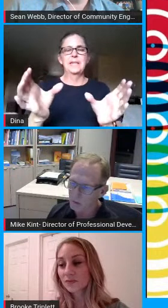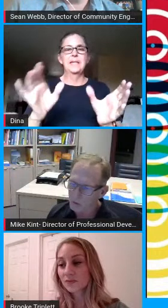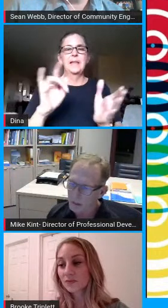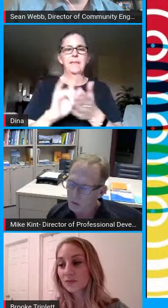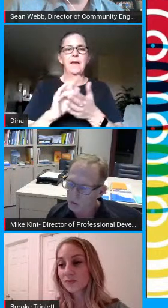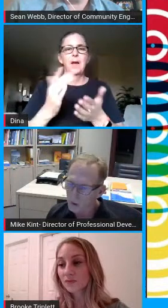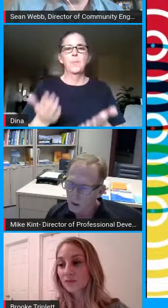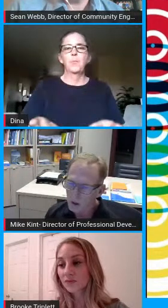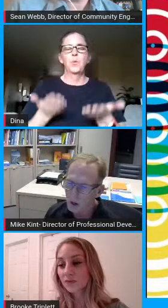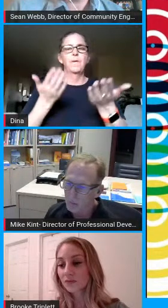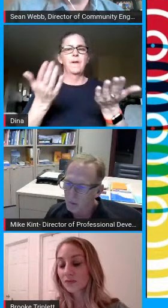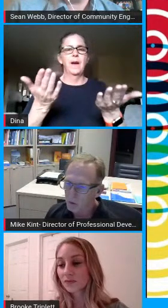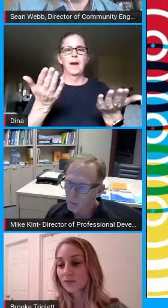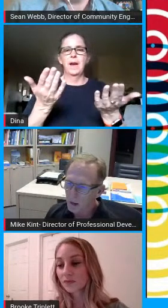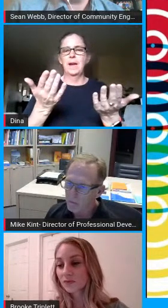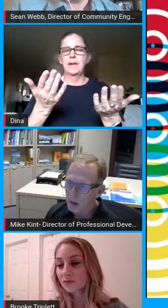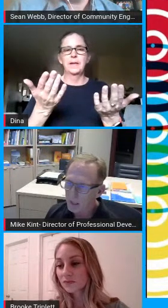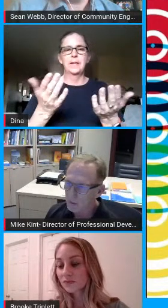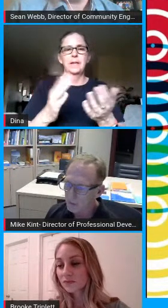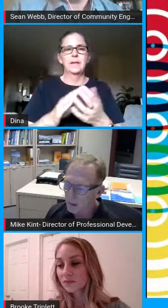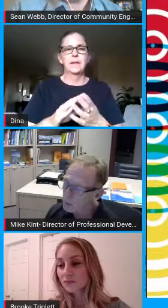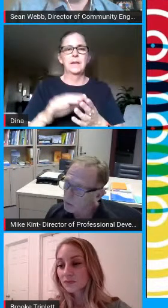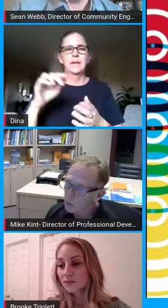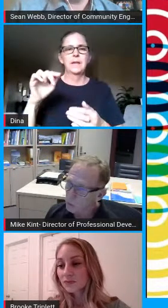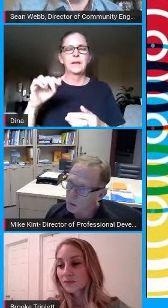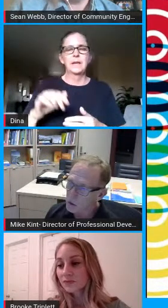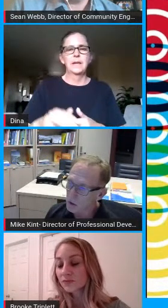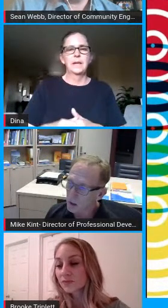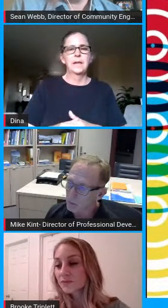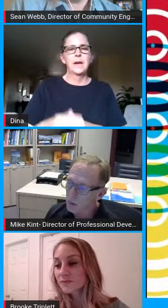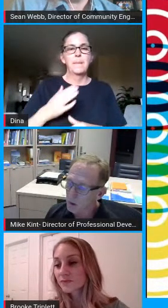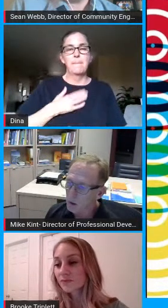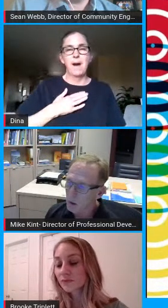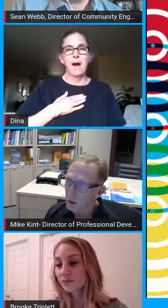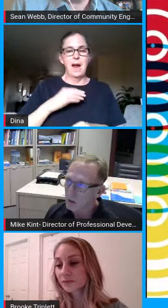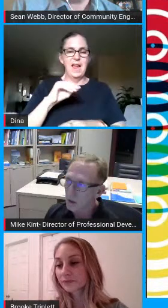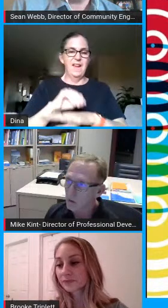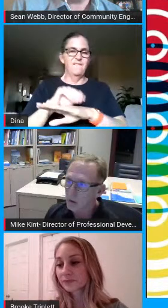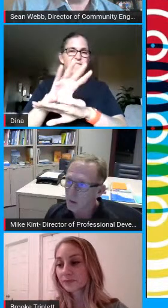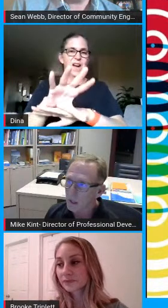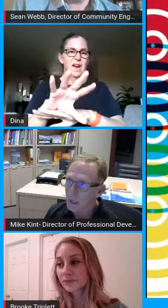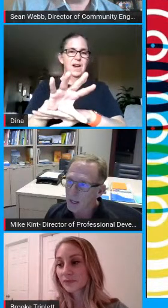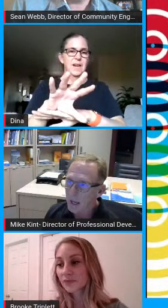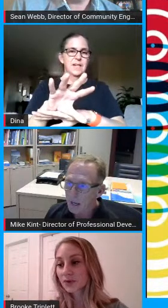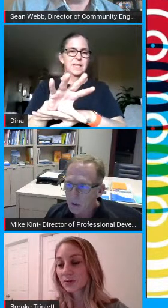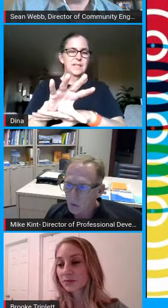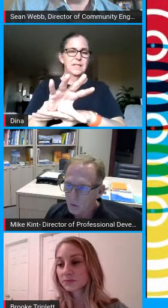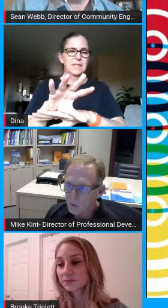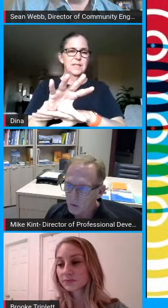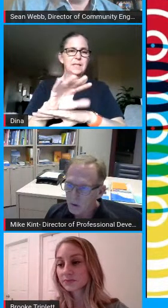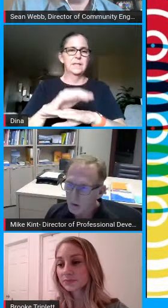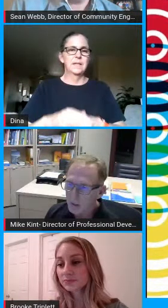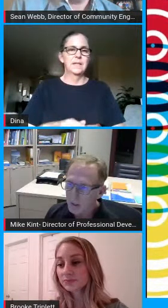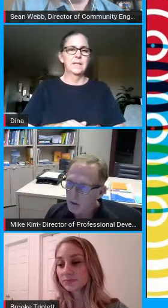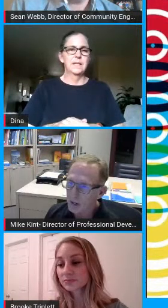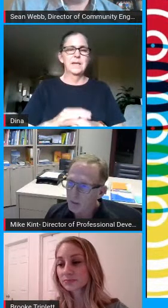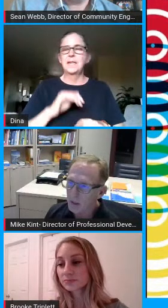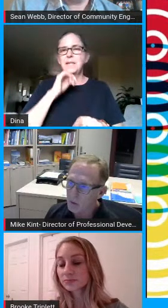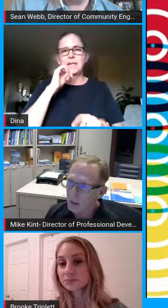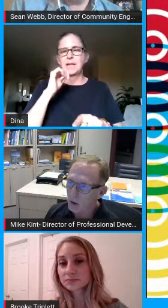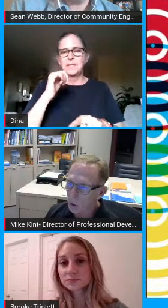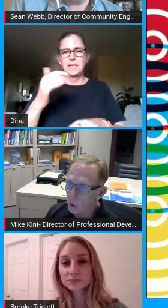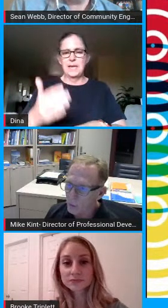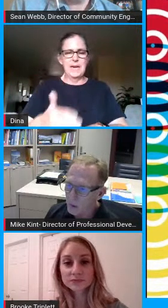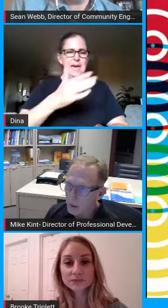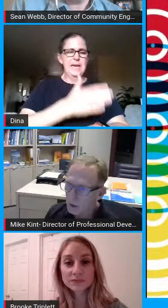reach out to the sites these are my fight devices which doesn't enhance the internet